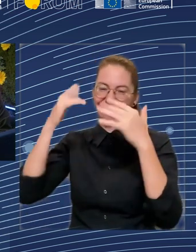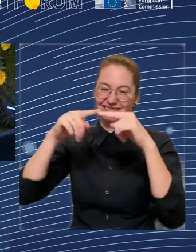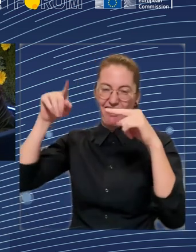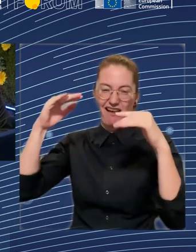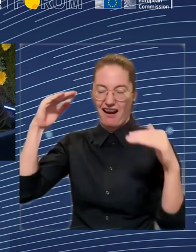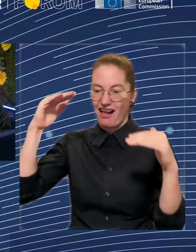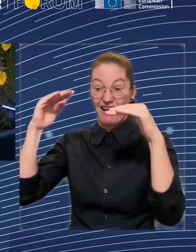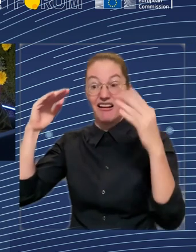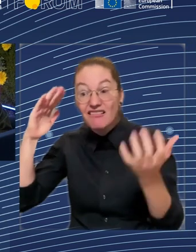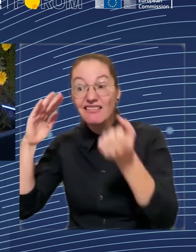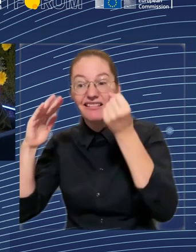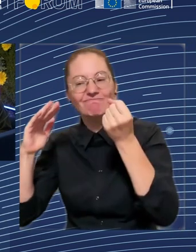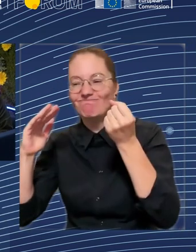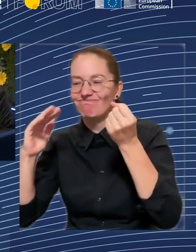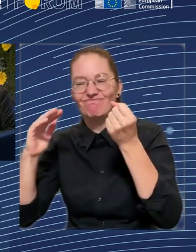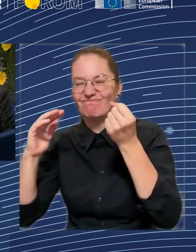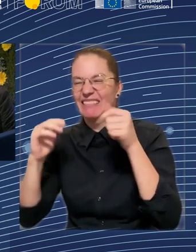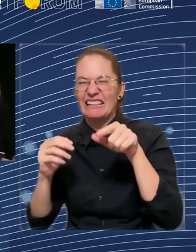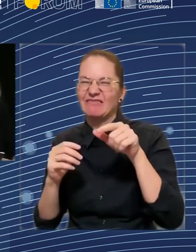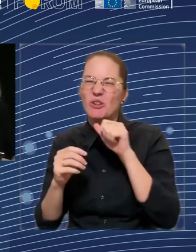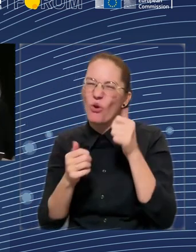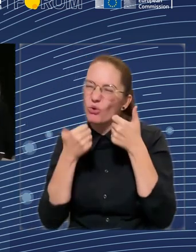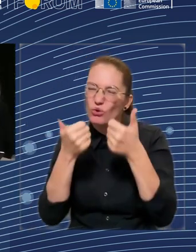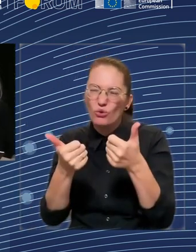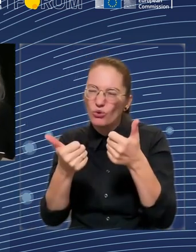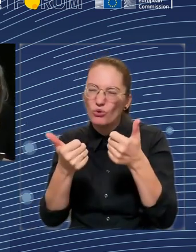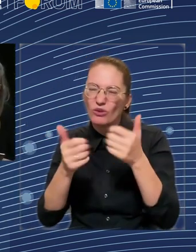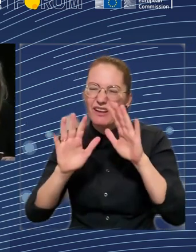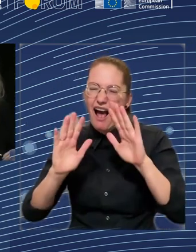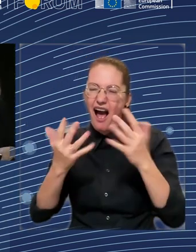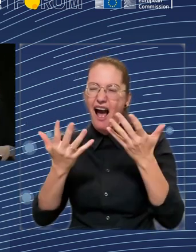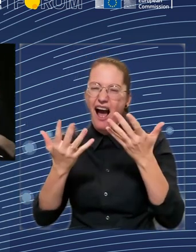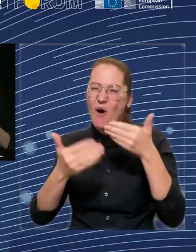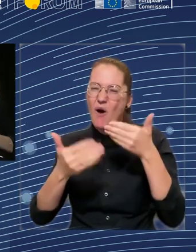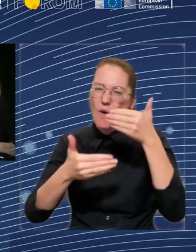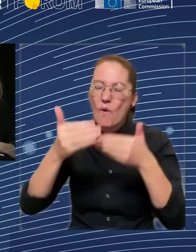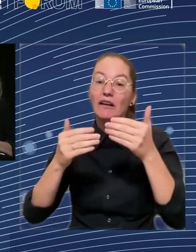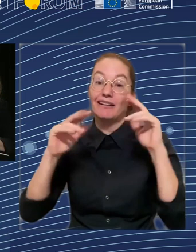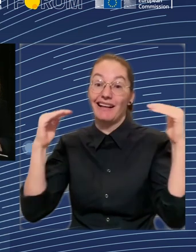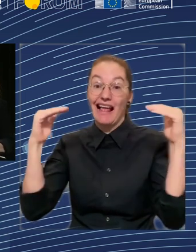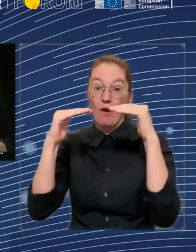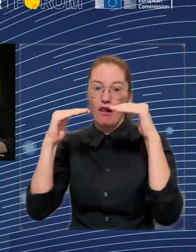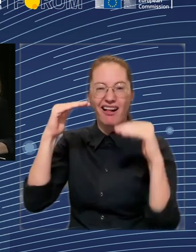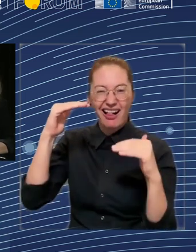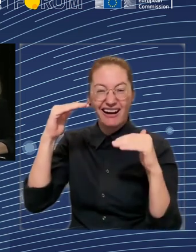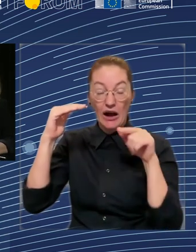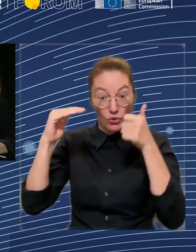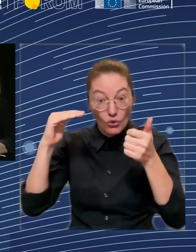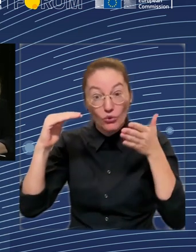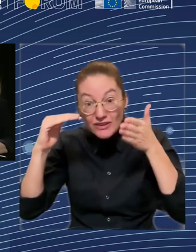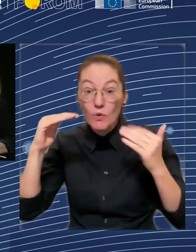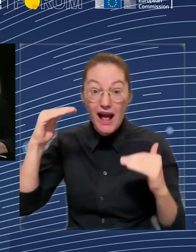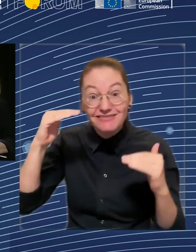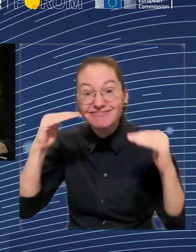and economics. That would be my take on it. I'm an economist as well as a demographer, so, you know,